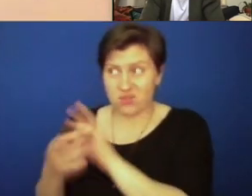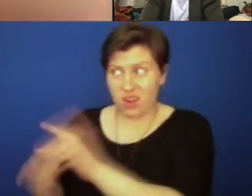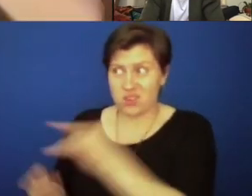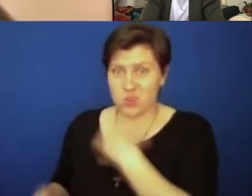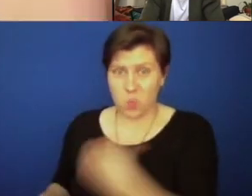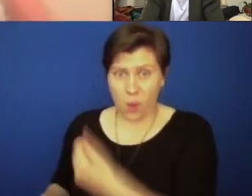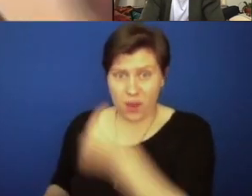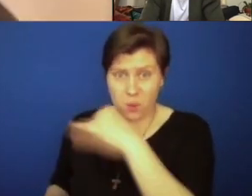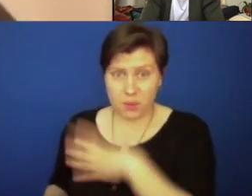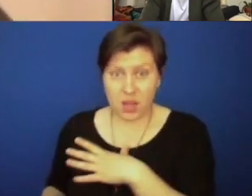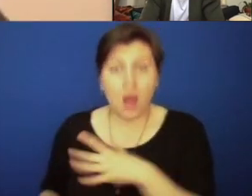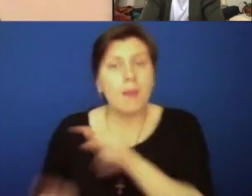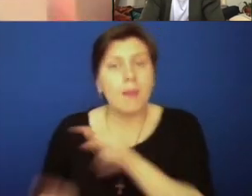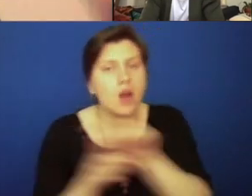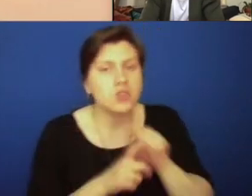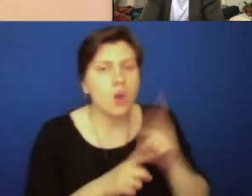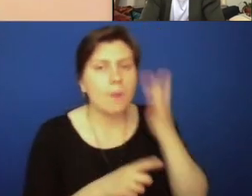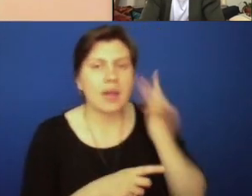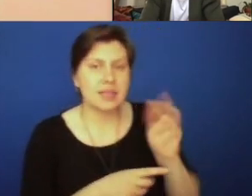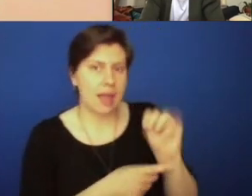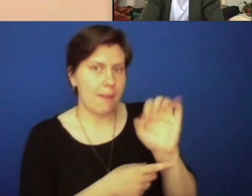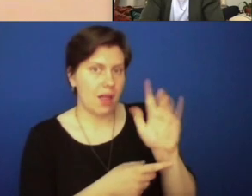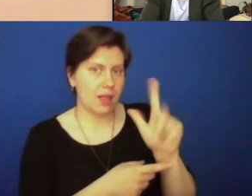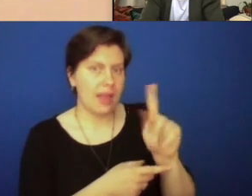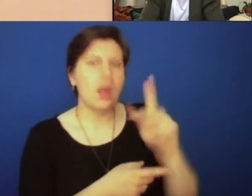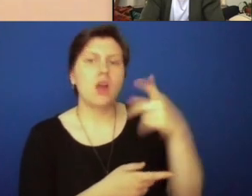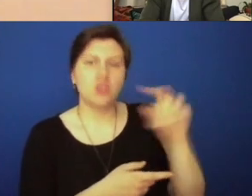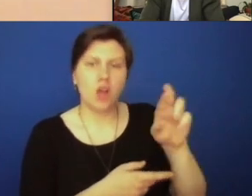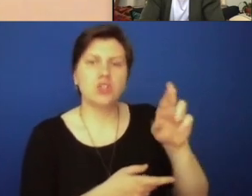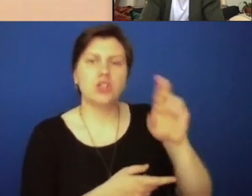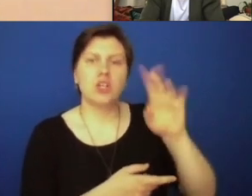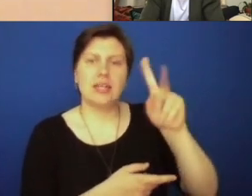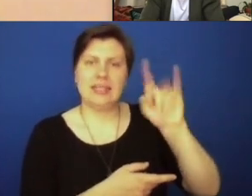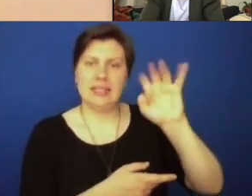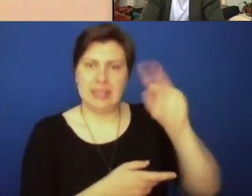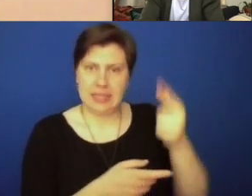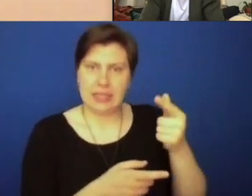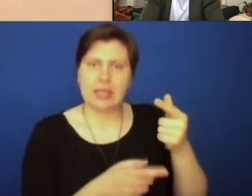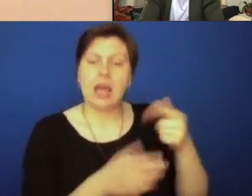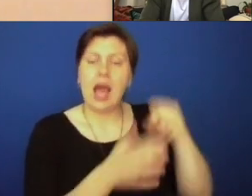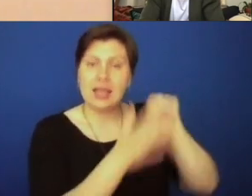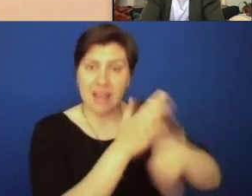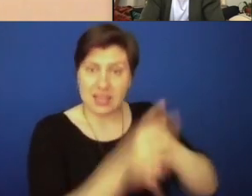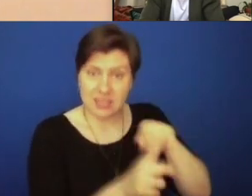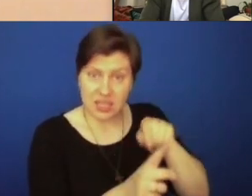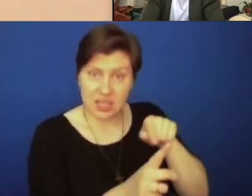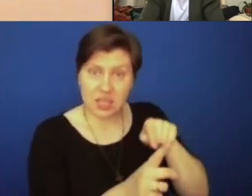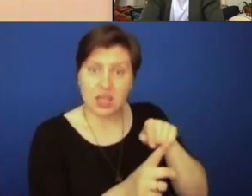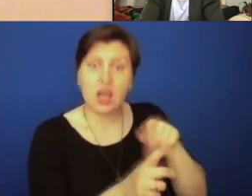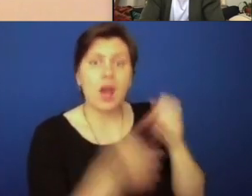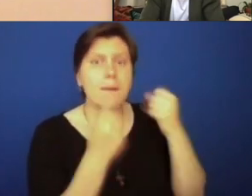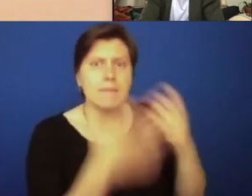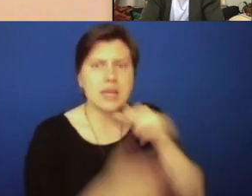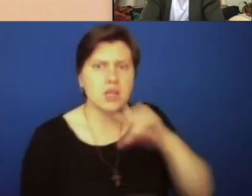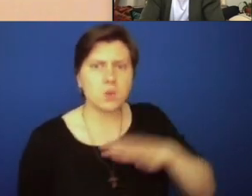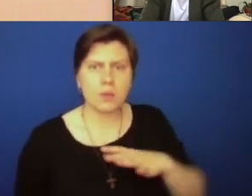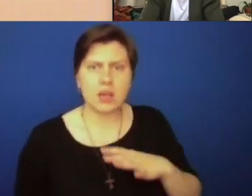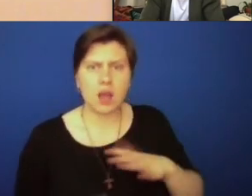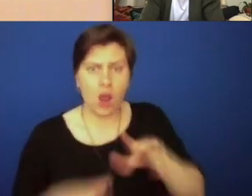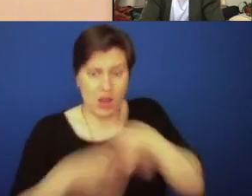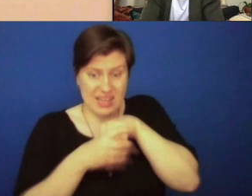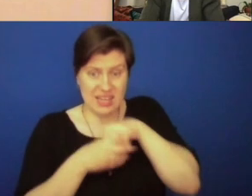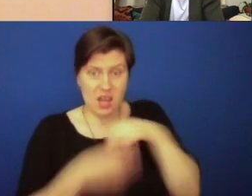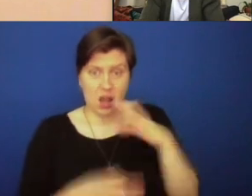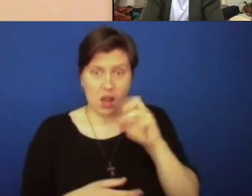women. But also in the wake of Dr. King's assassination, many of these men and women are in convents and in seminaries